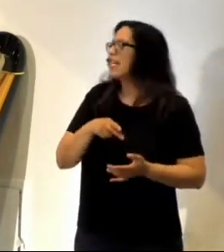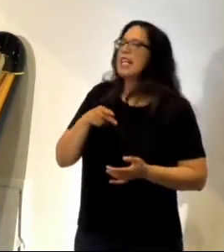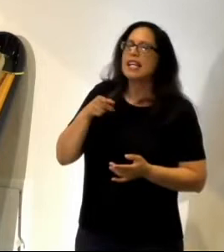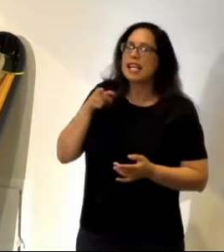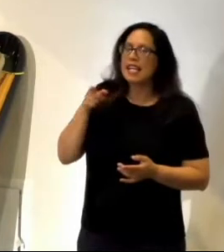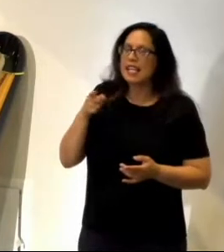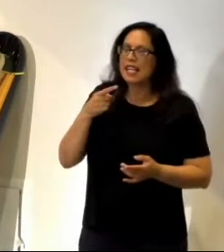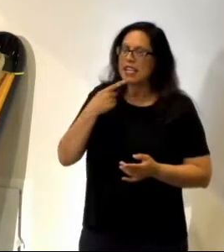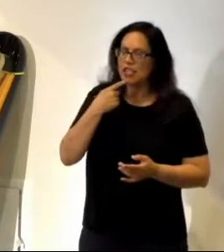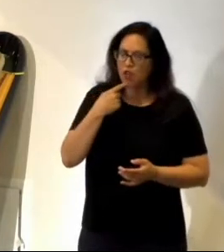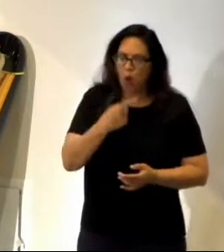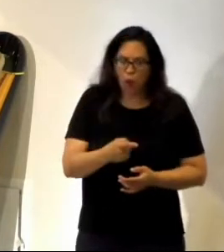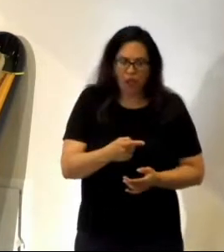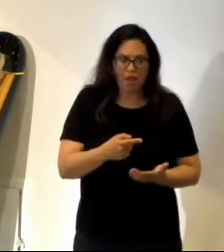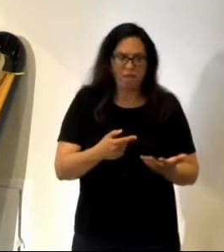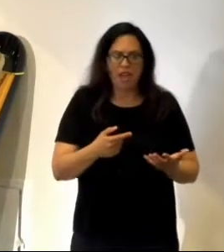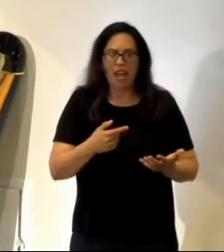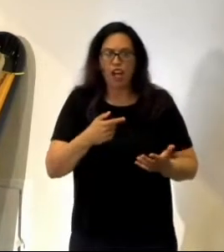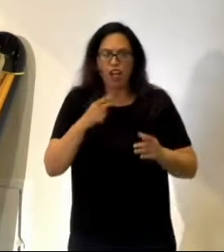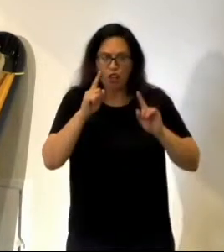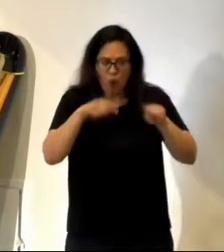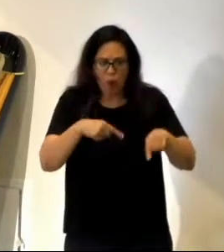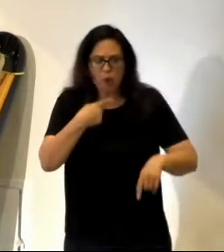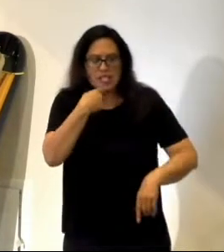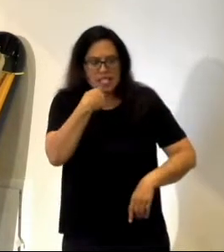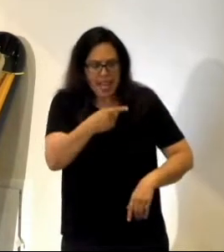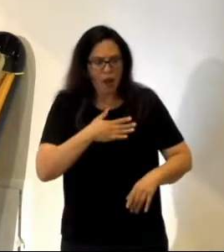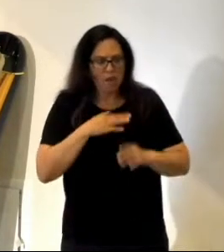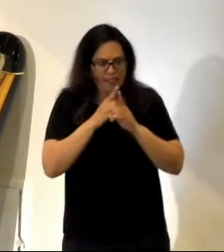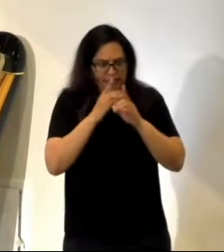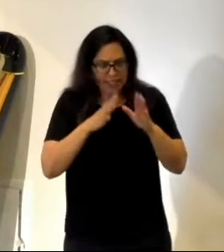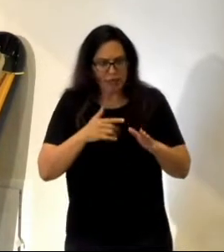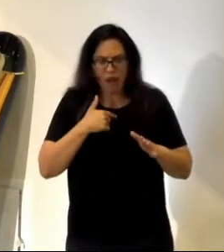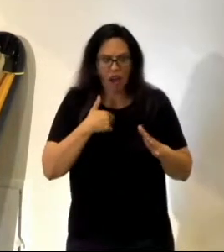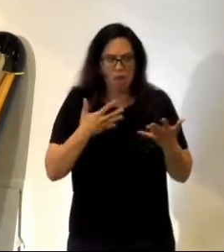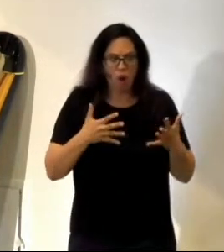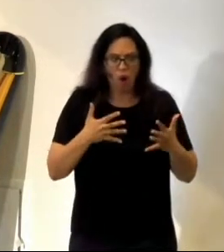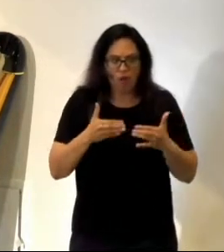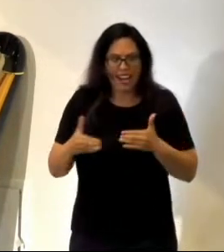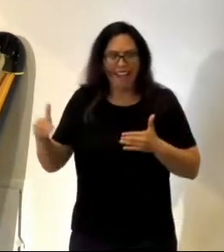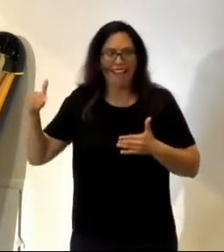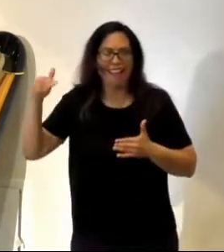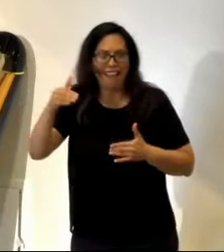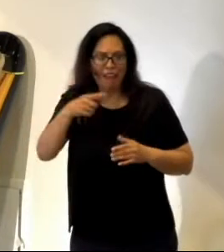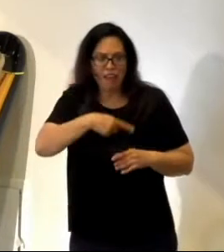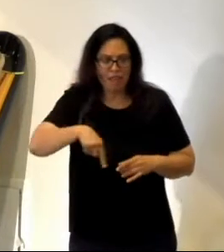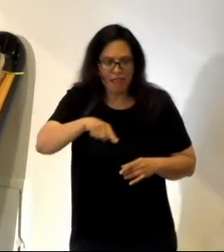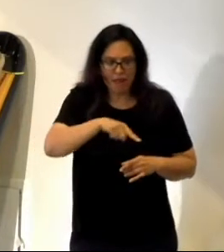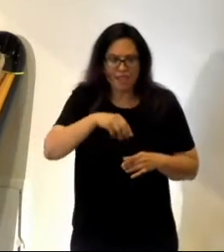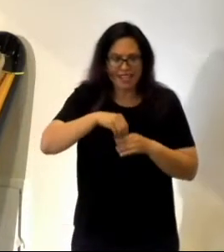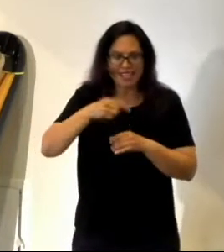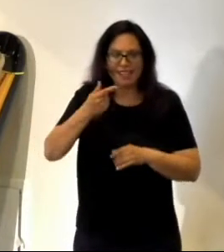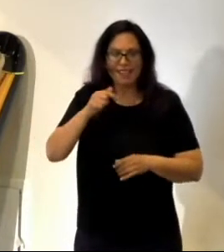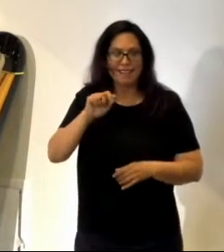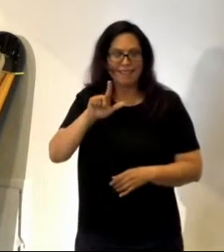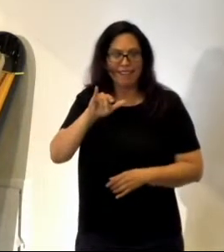my disciples that I've gone ahead of them into Galilee. That's where they can meet me.